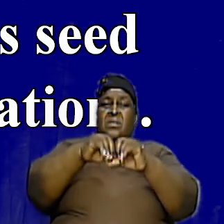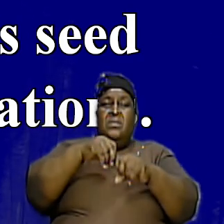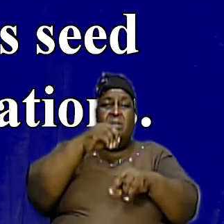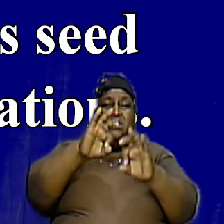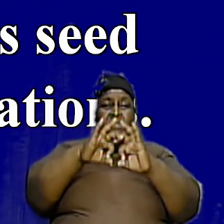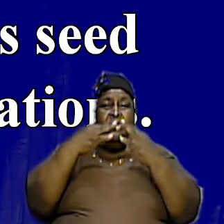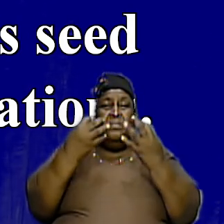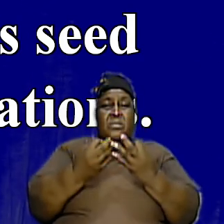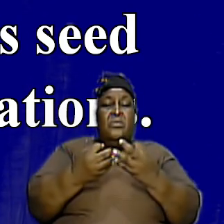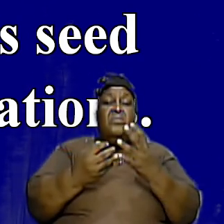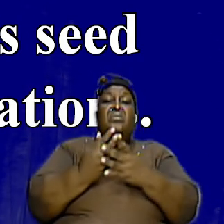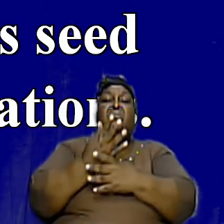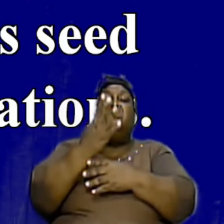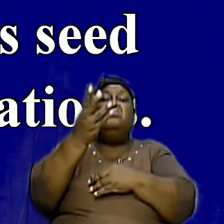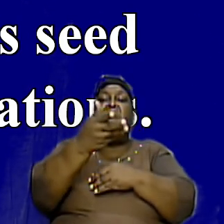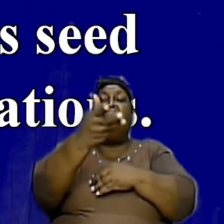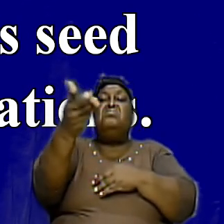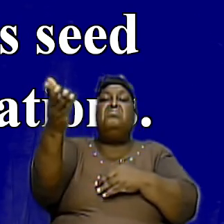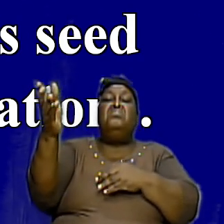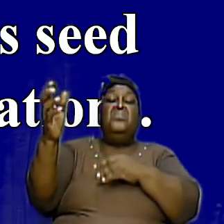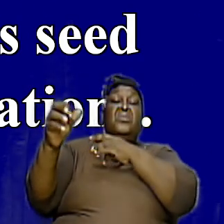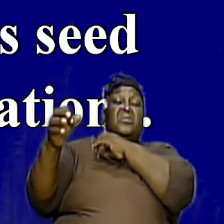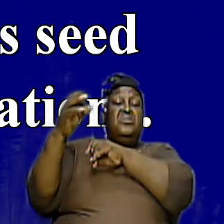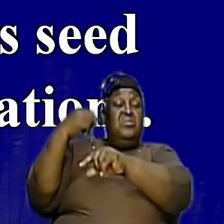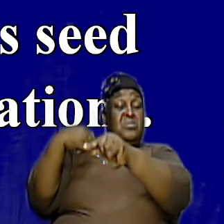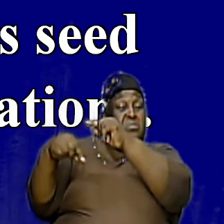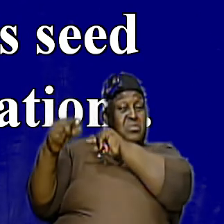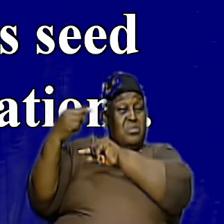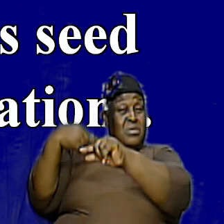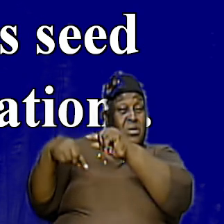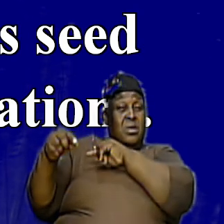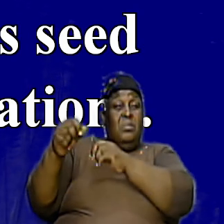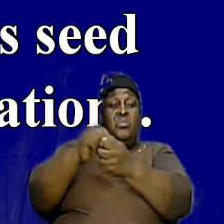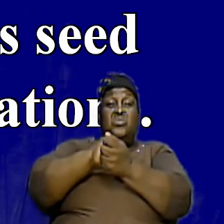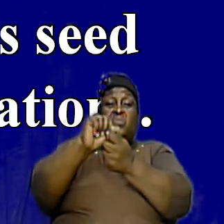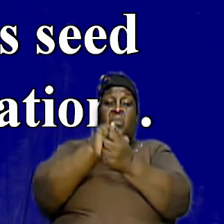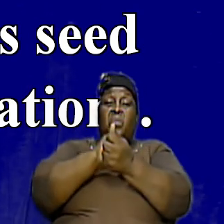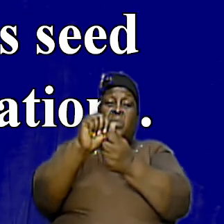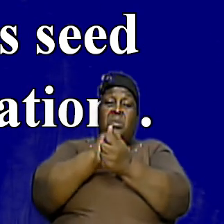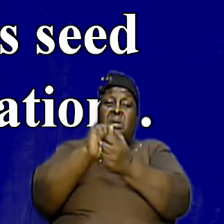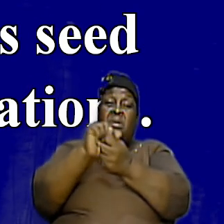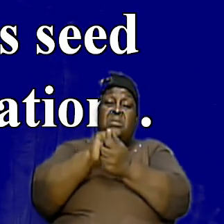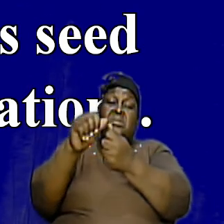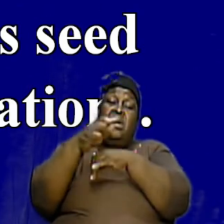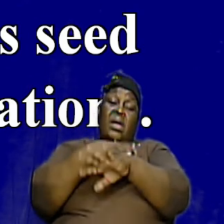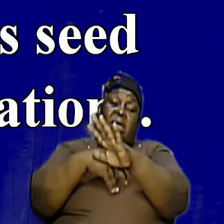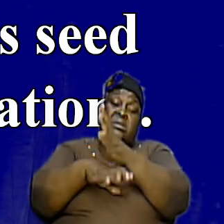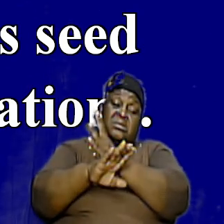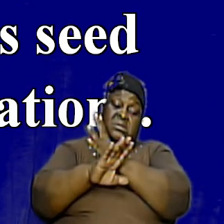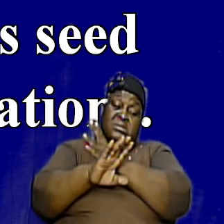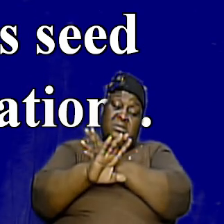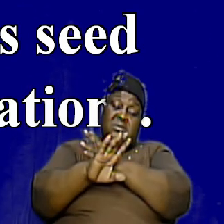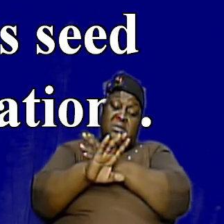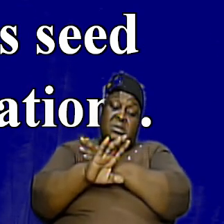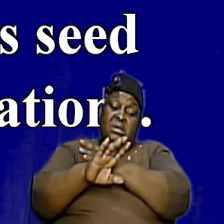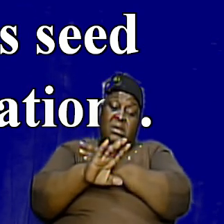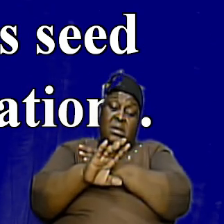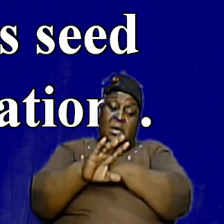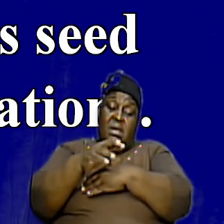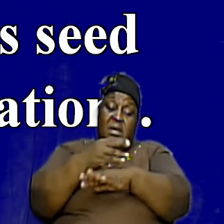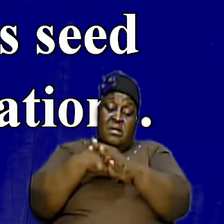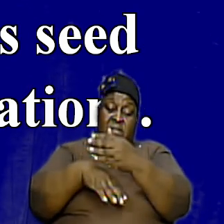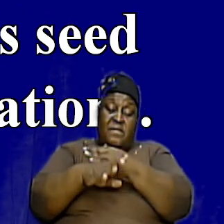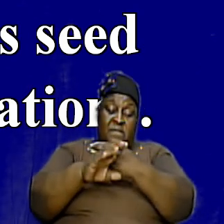their generation so they must wash their hands and their feet